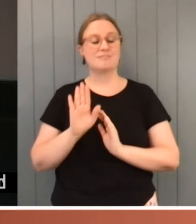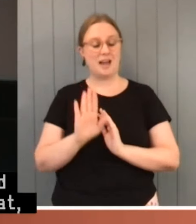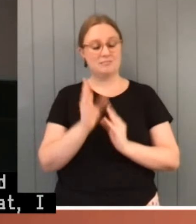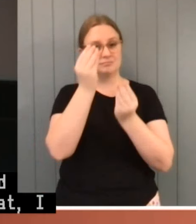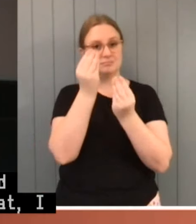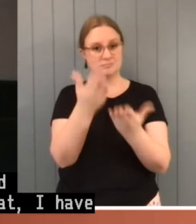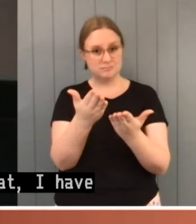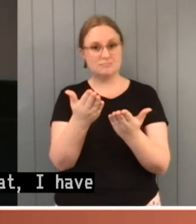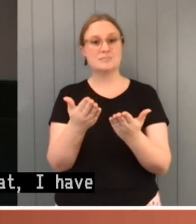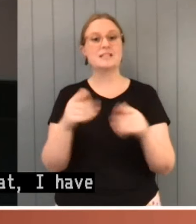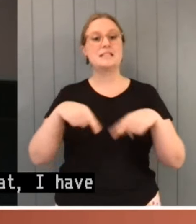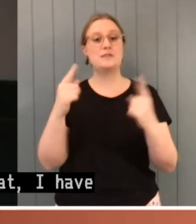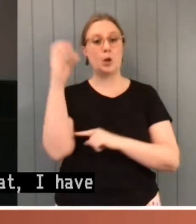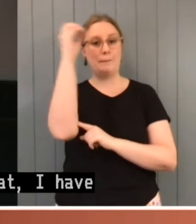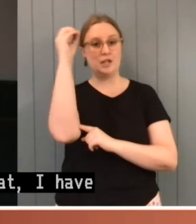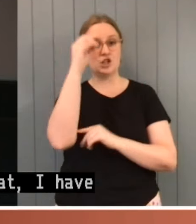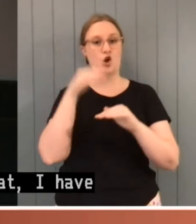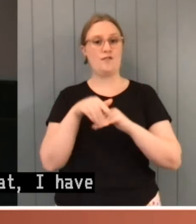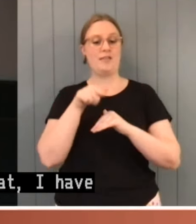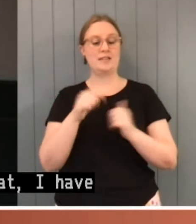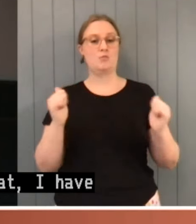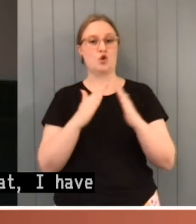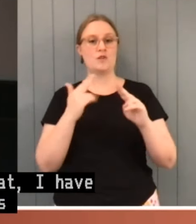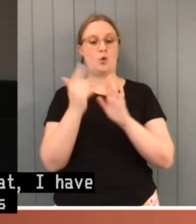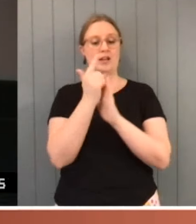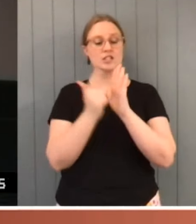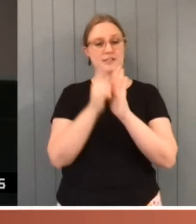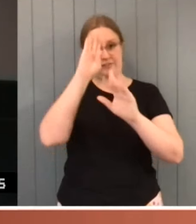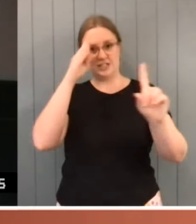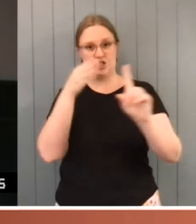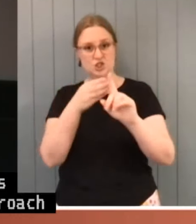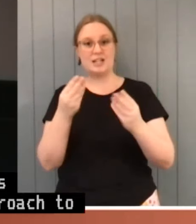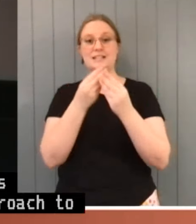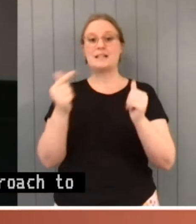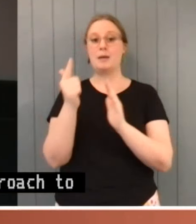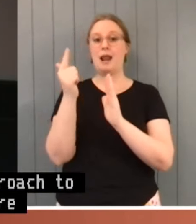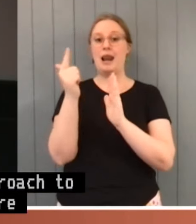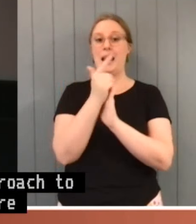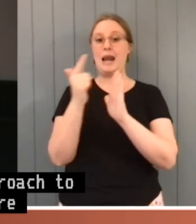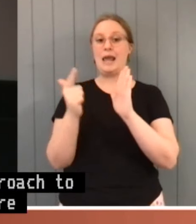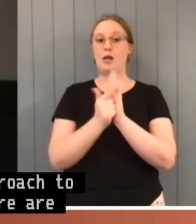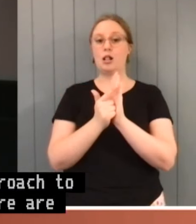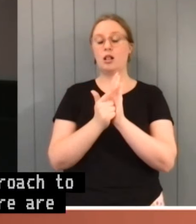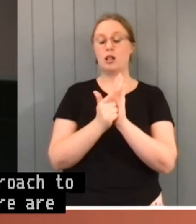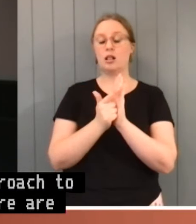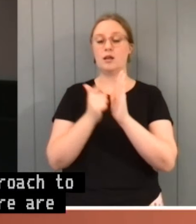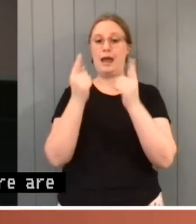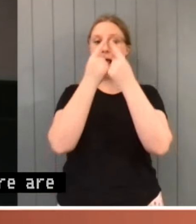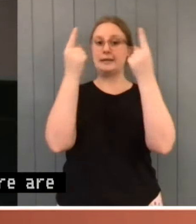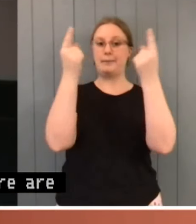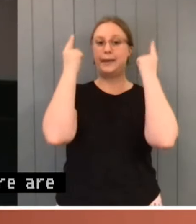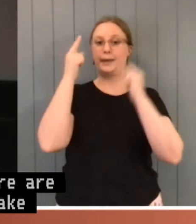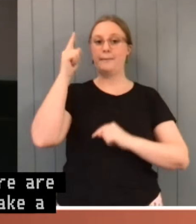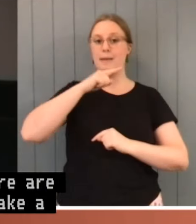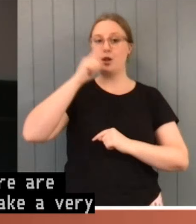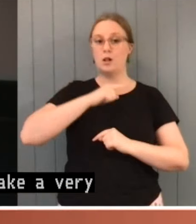legislative intention. There are some legal academics who take a very strong view to the contrary, that it has some real meaning.